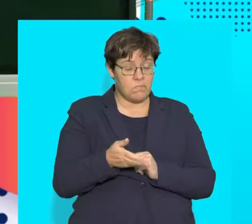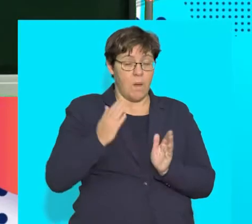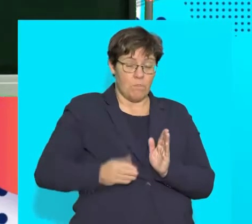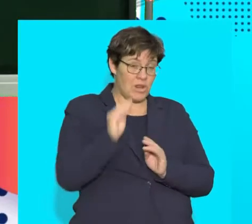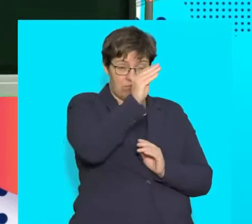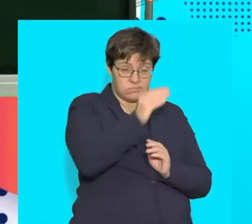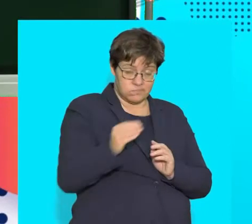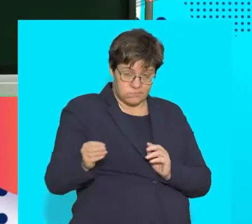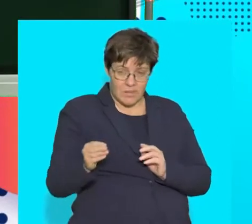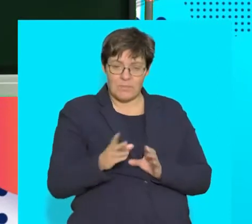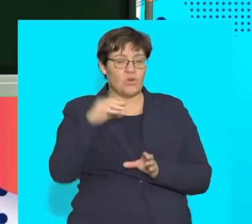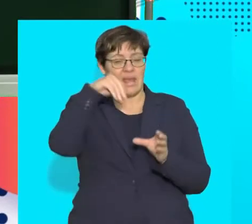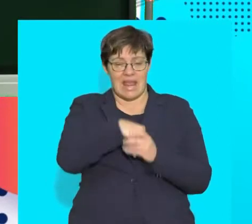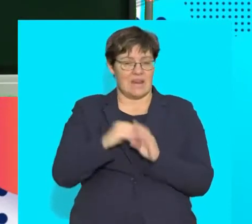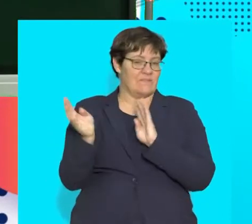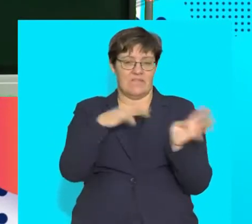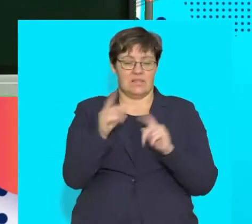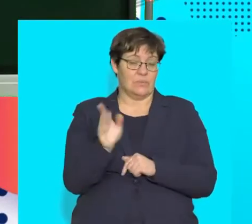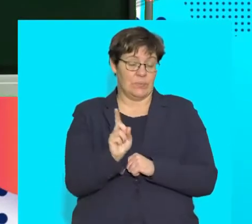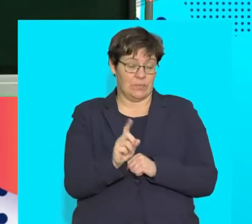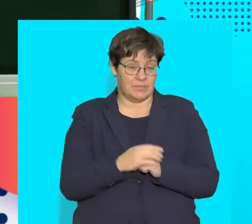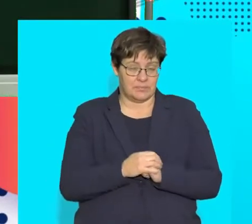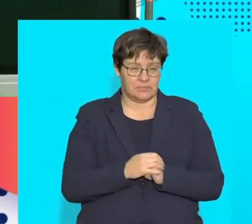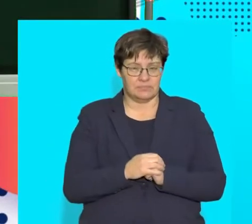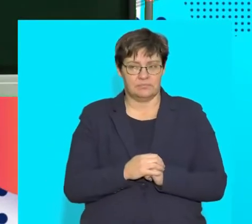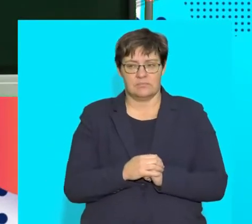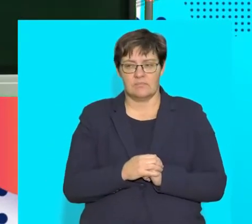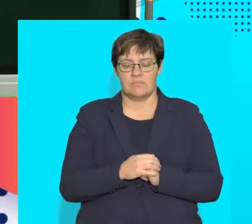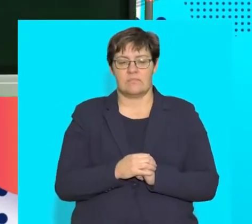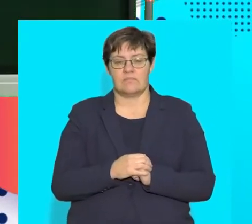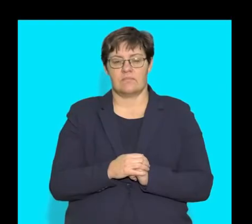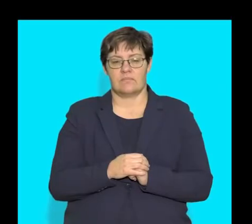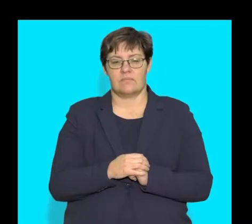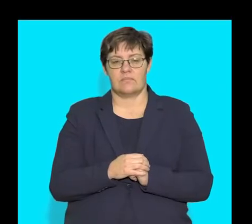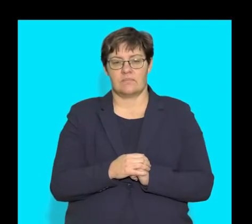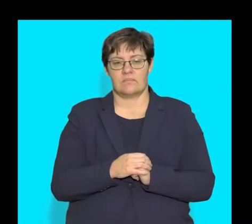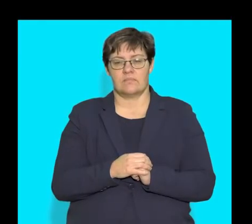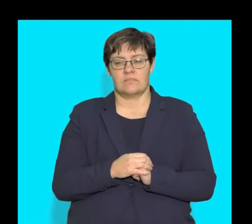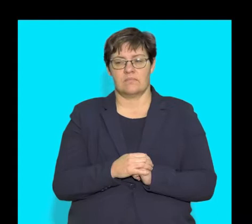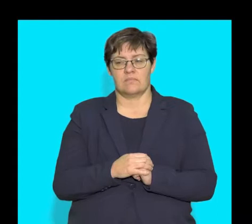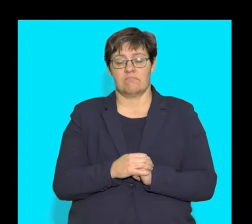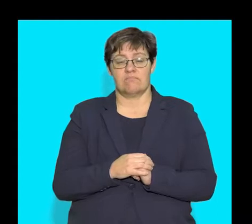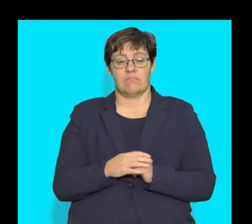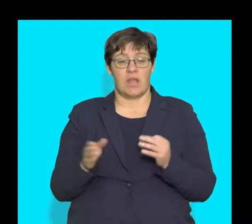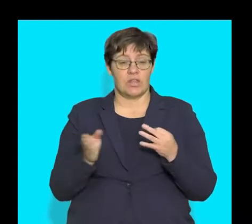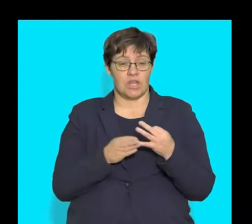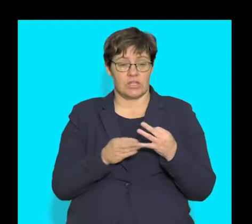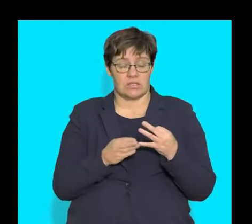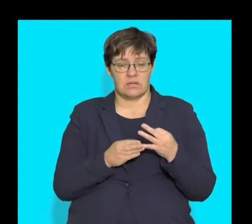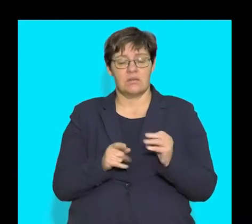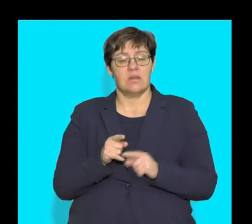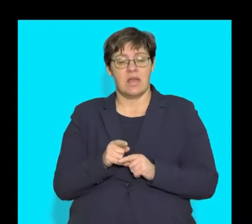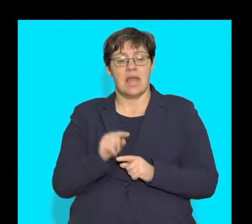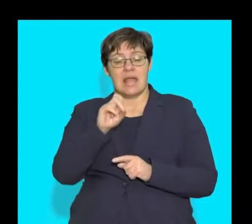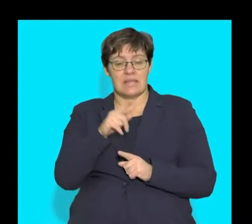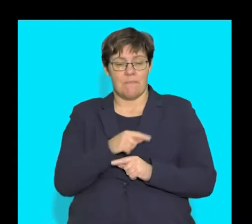around the body but not in the villus. Okay. Let's look at the third option. The